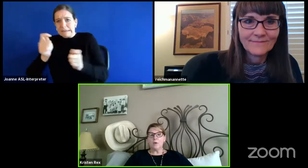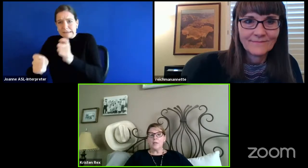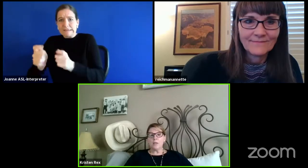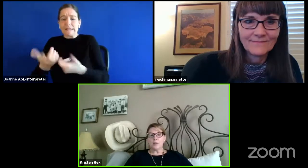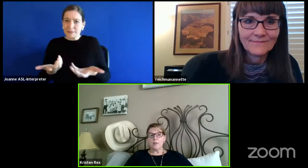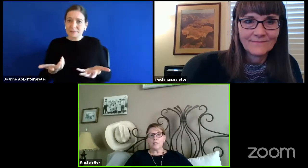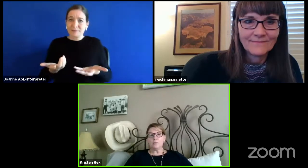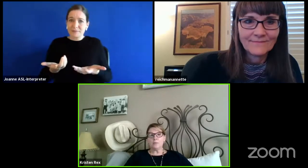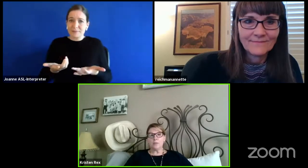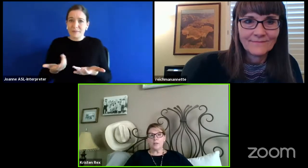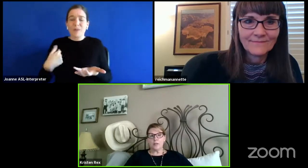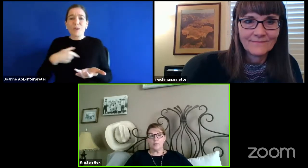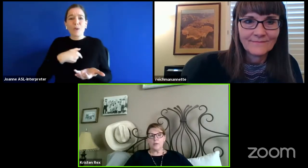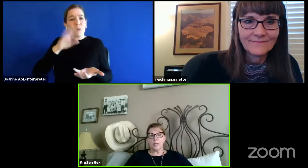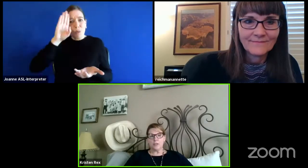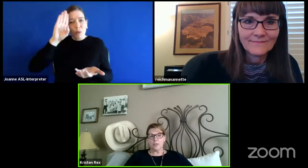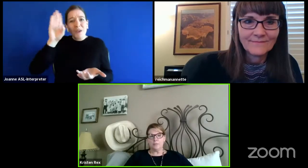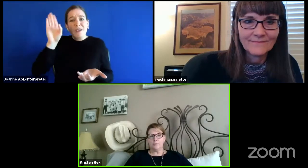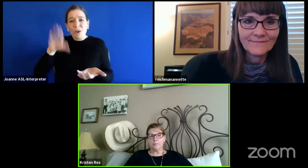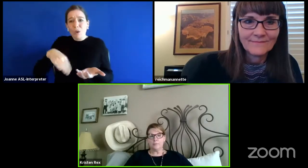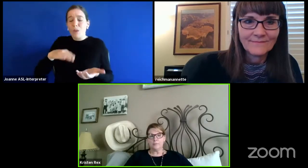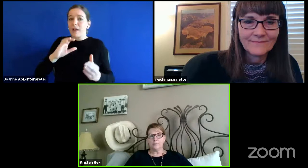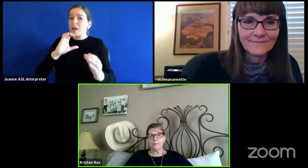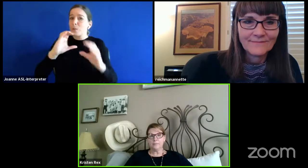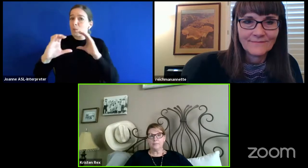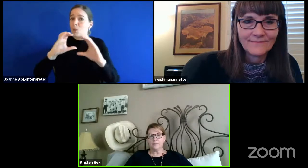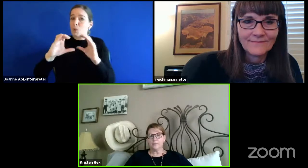We know we can always improve on communication.